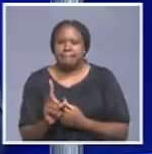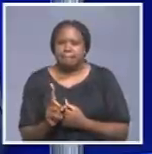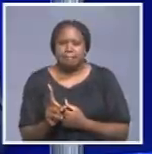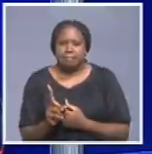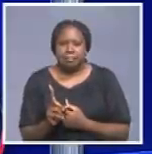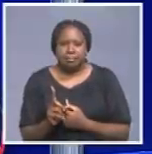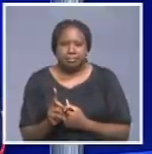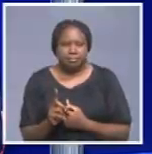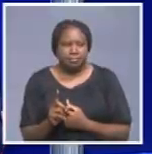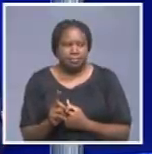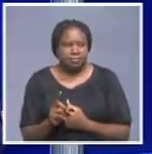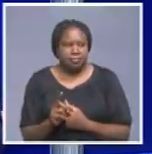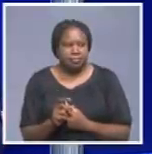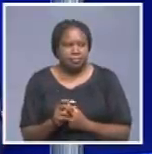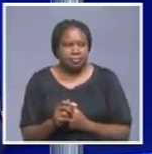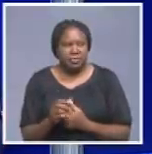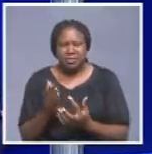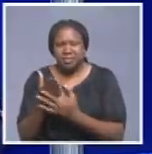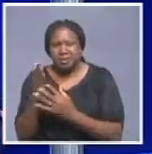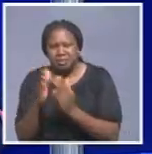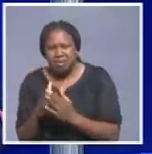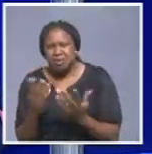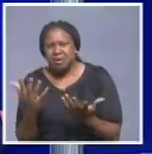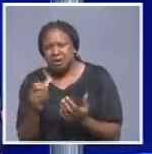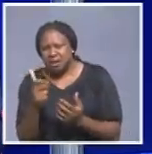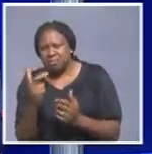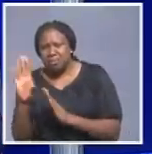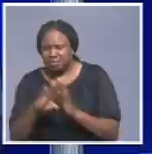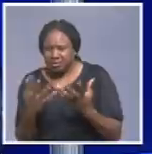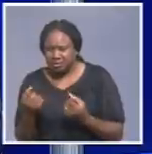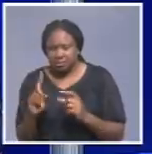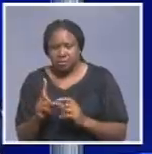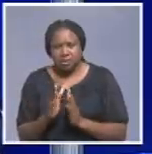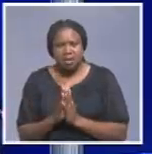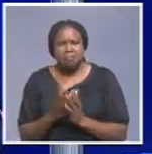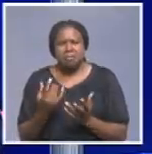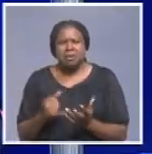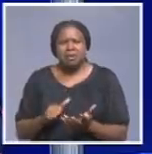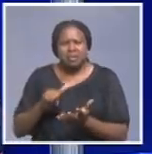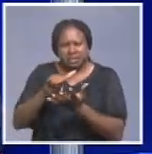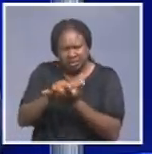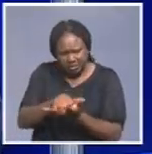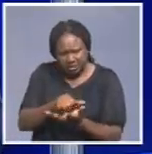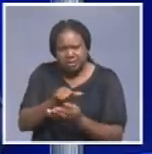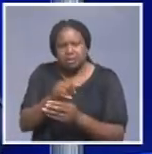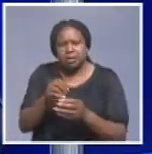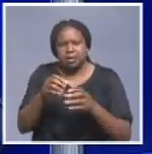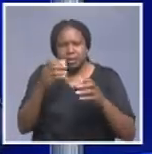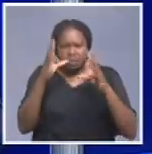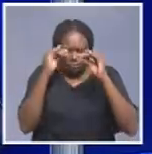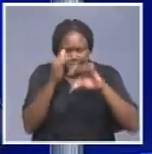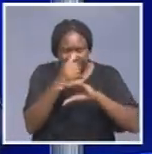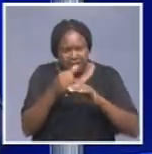group, etc., or getting into the house where there are so many people. Simply coming from the airport and booked in